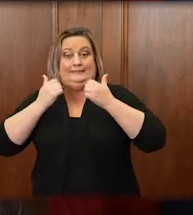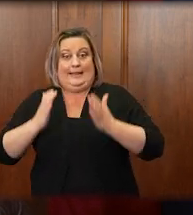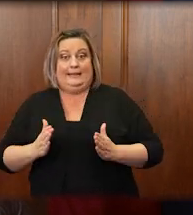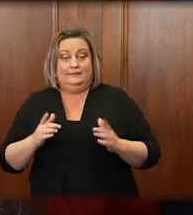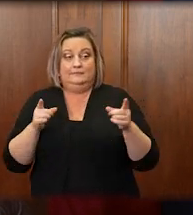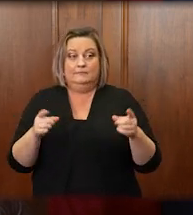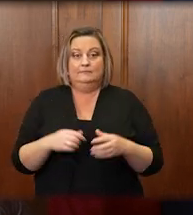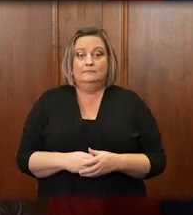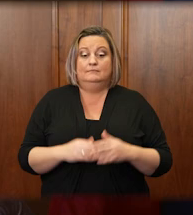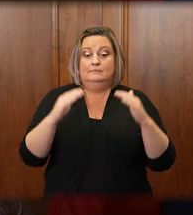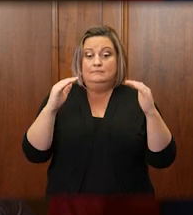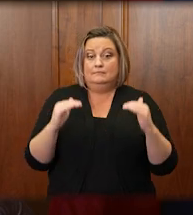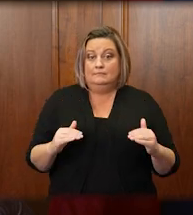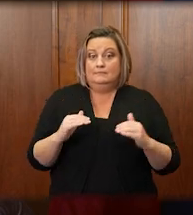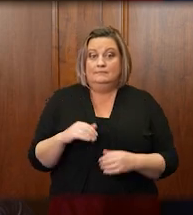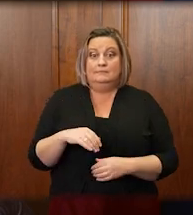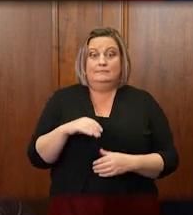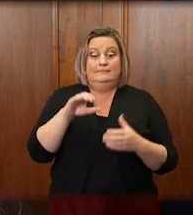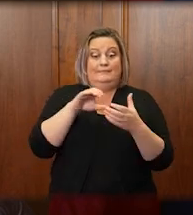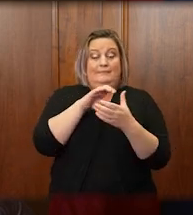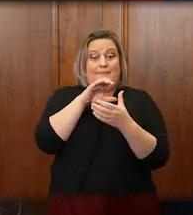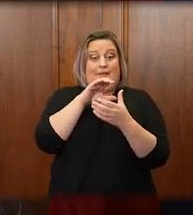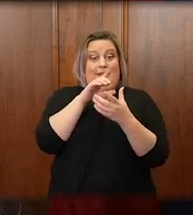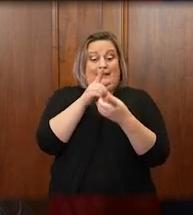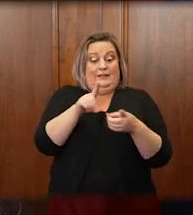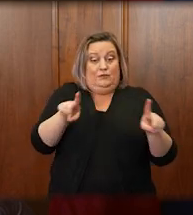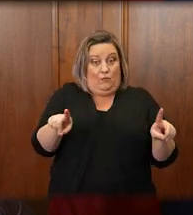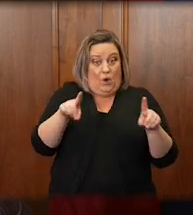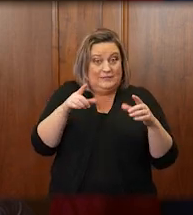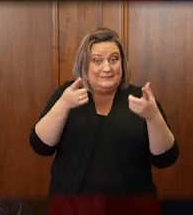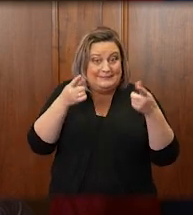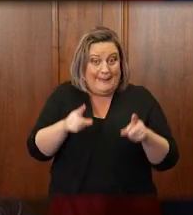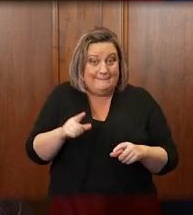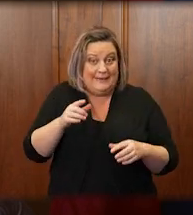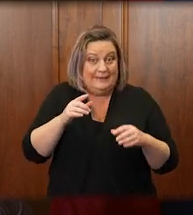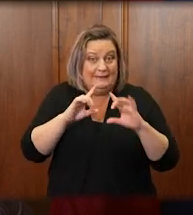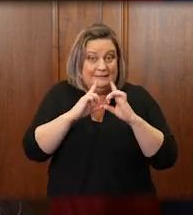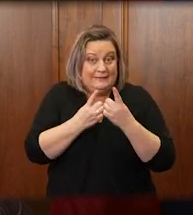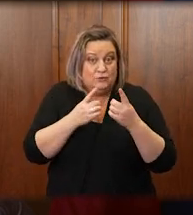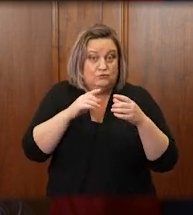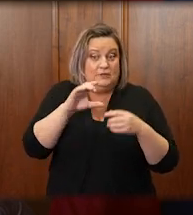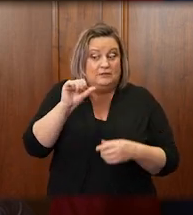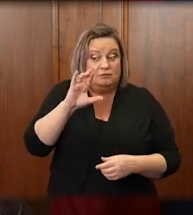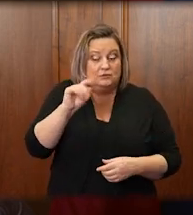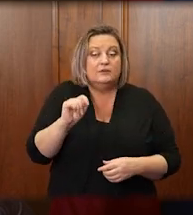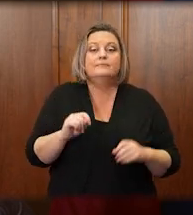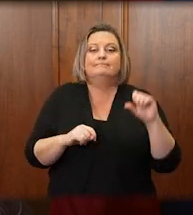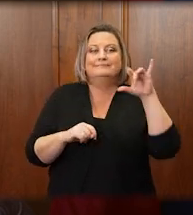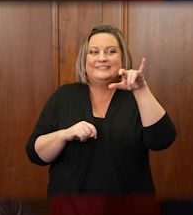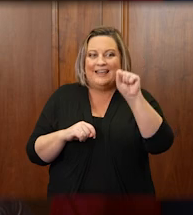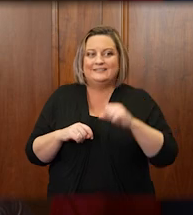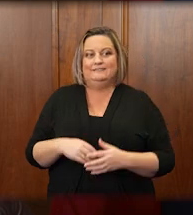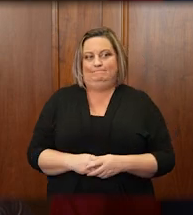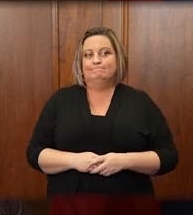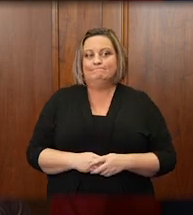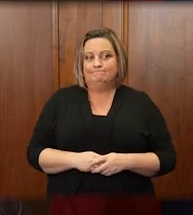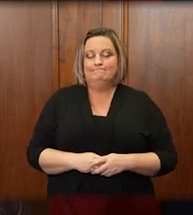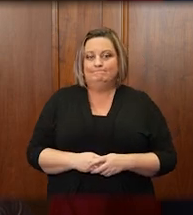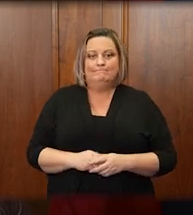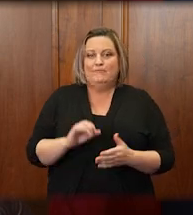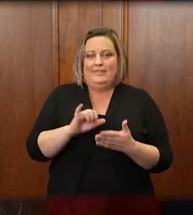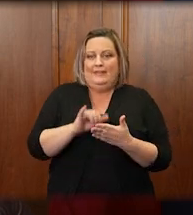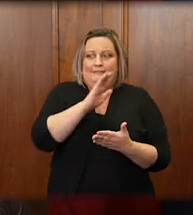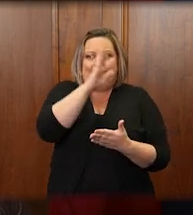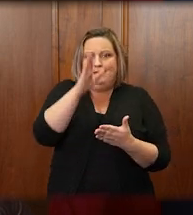court? The answer is emphatically not only yes they are, because they are, but they have been. That never